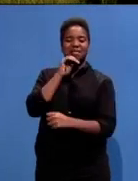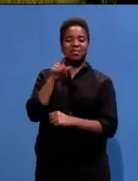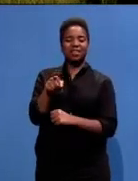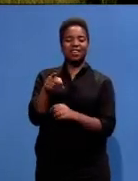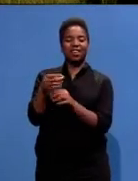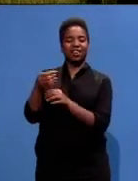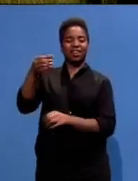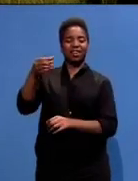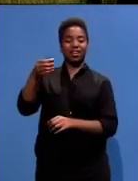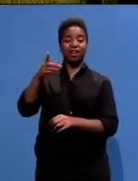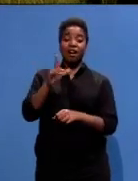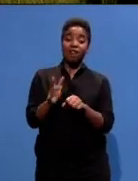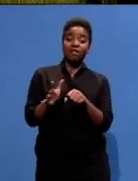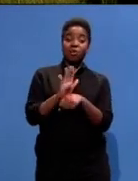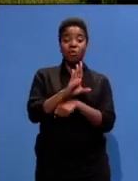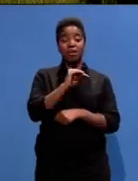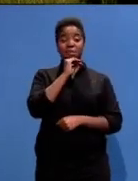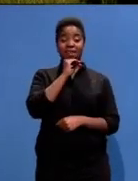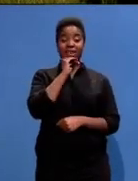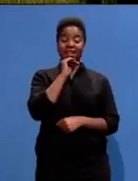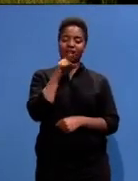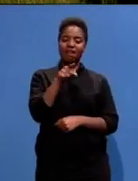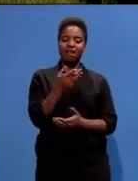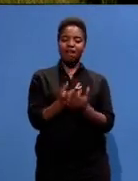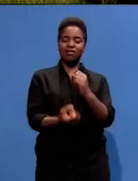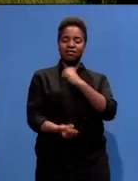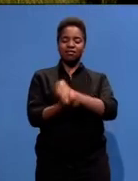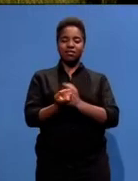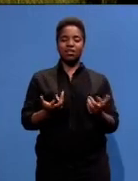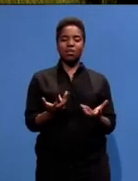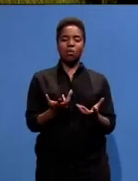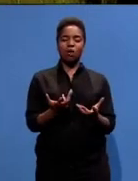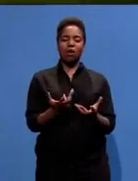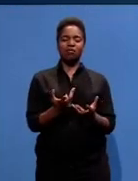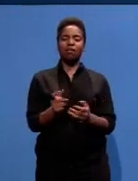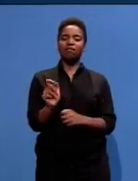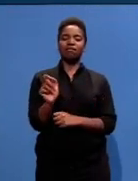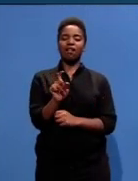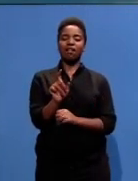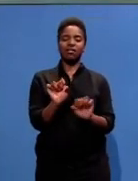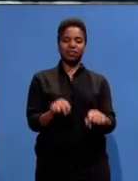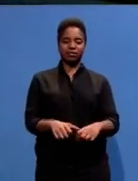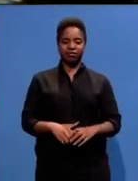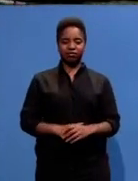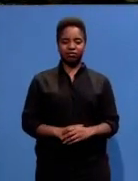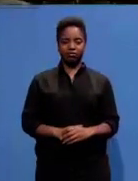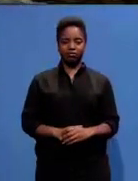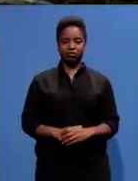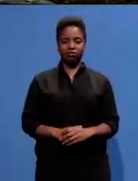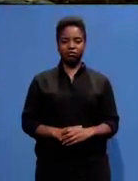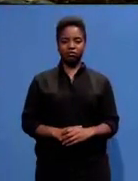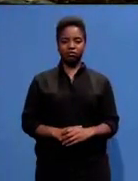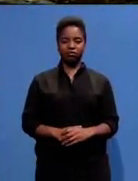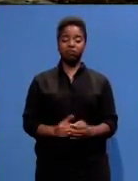however would only be understood in a place a world away from here. Fellow Rivonia trialist